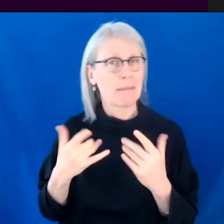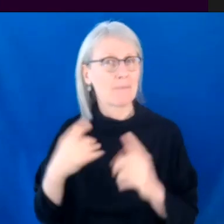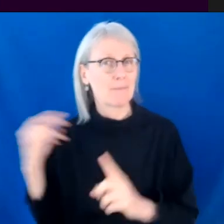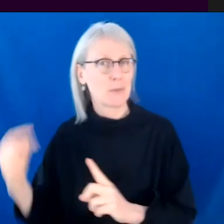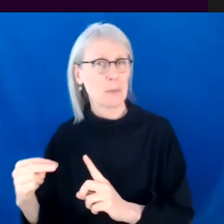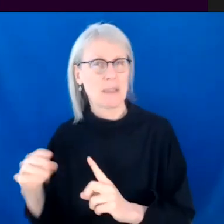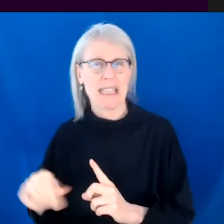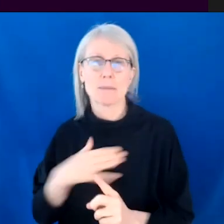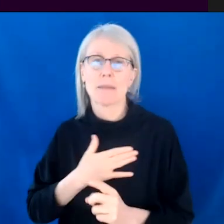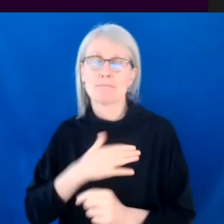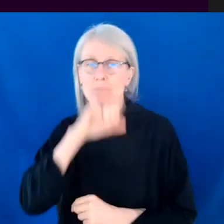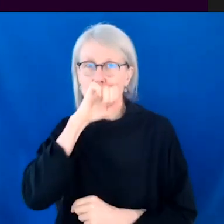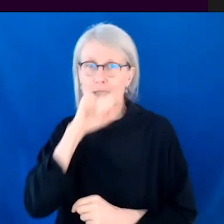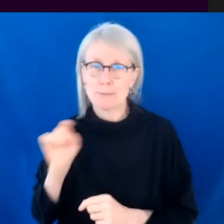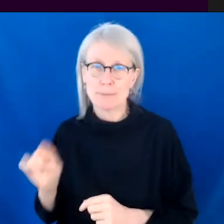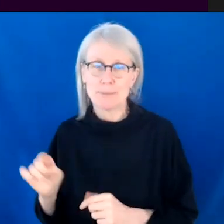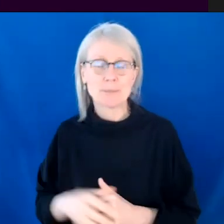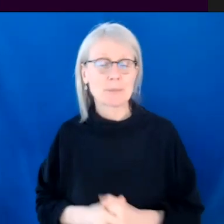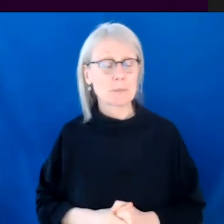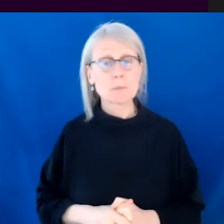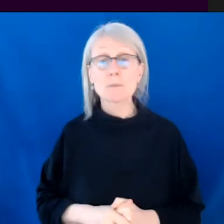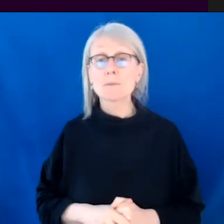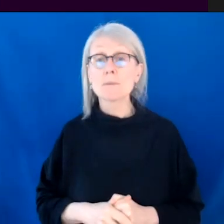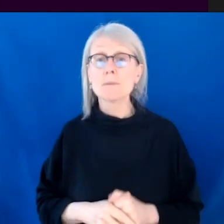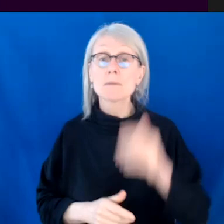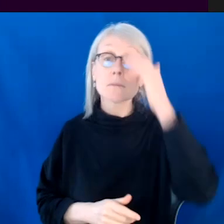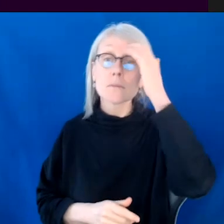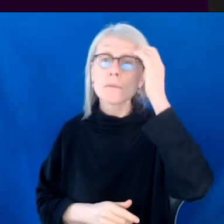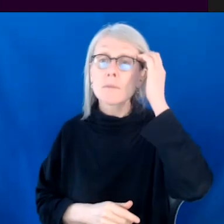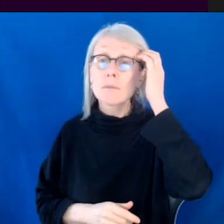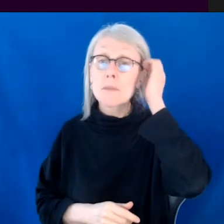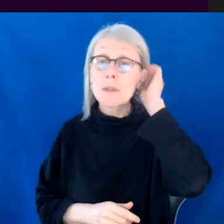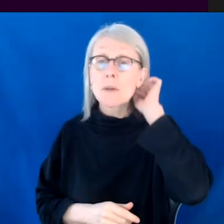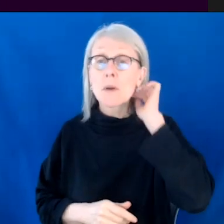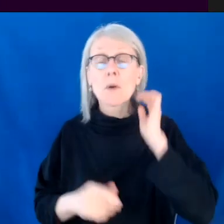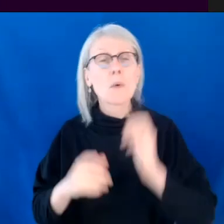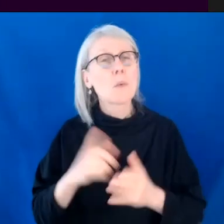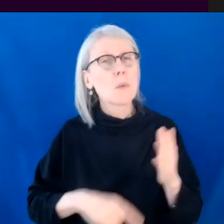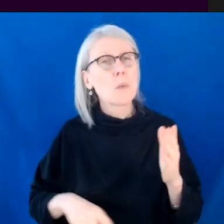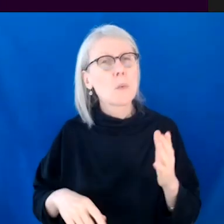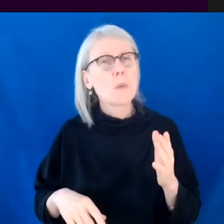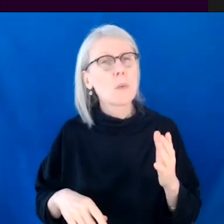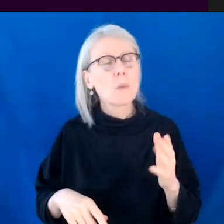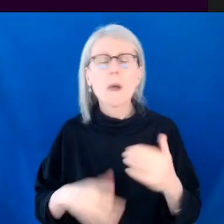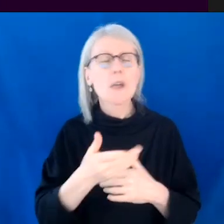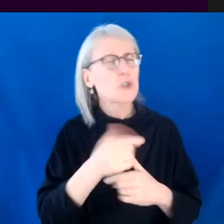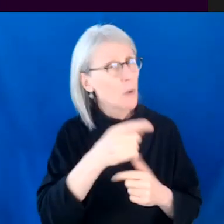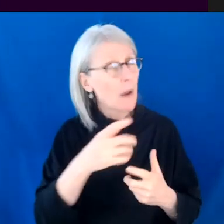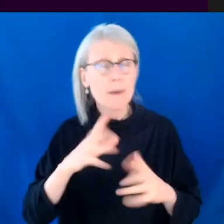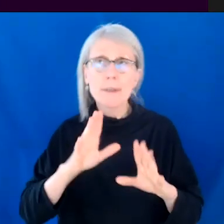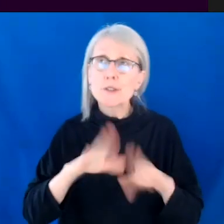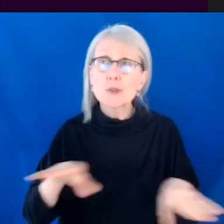And then what world do I want to work on next? Is that what, yeah, like a children's fantasy